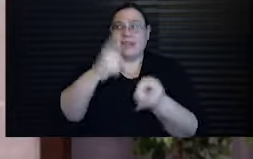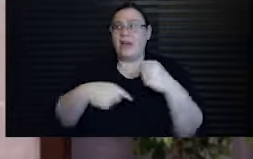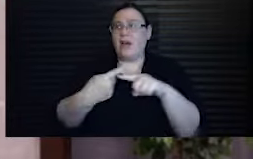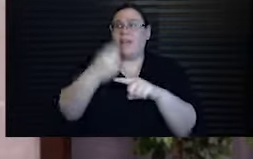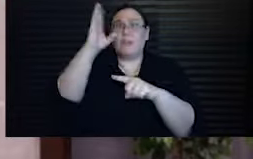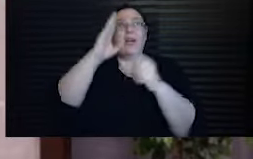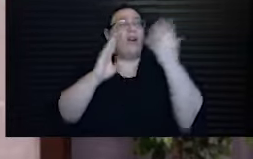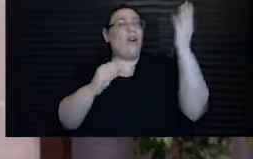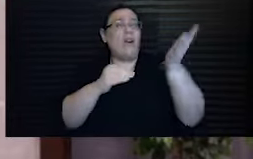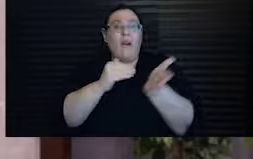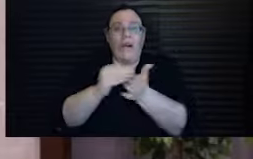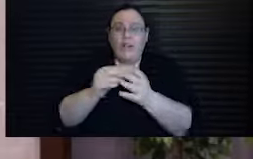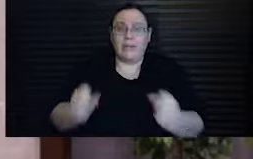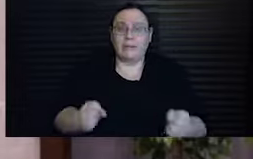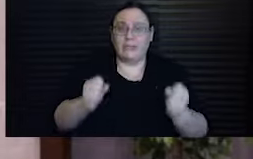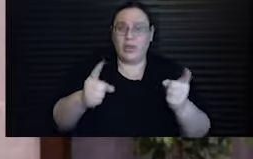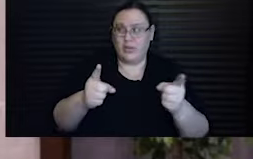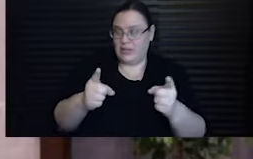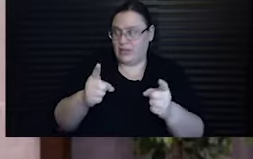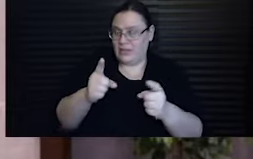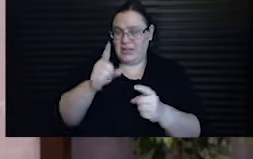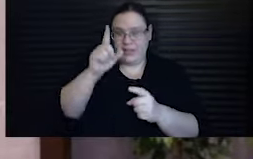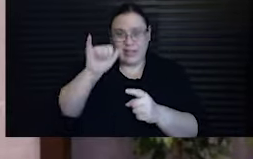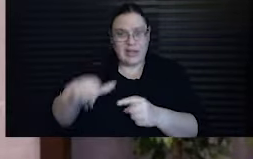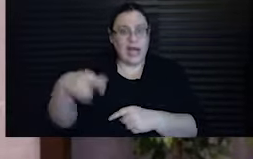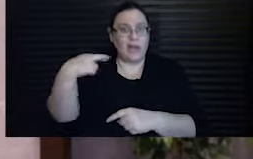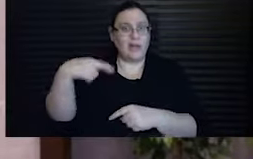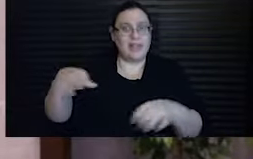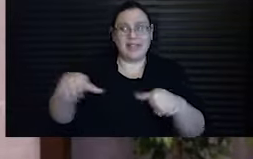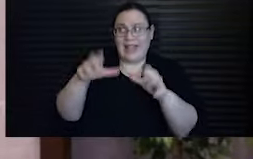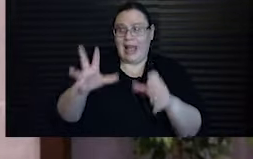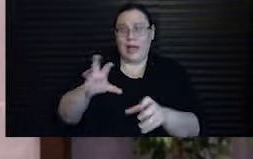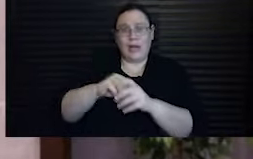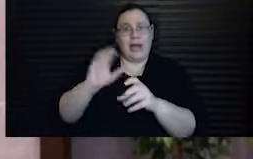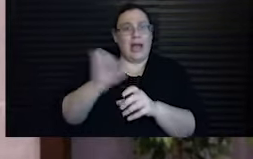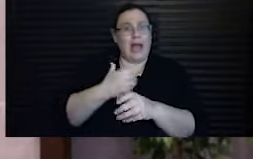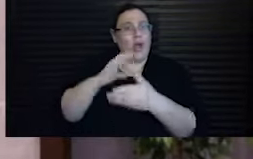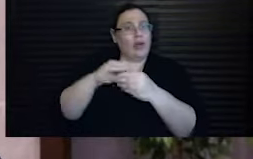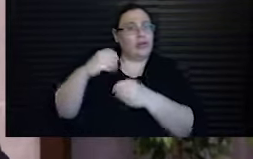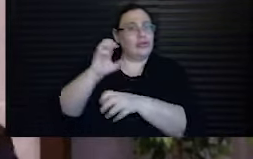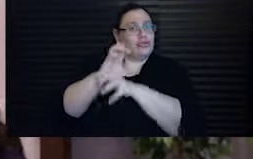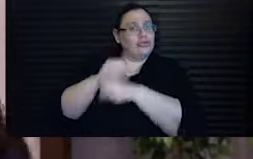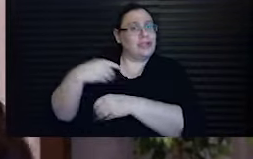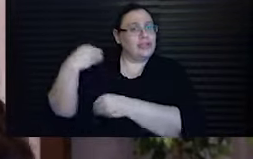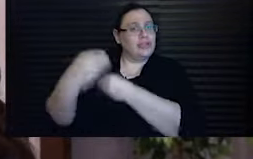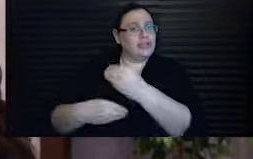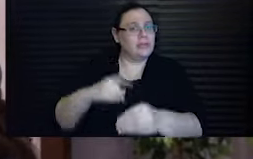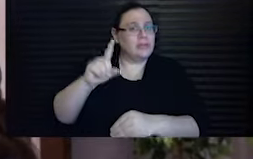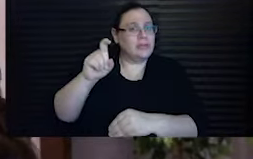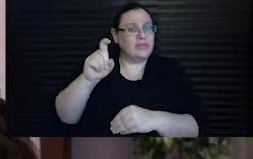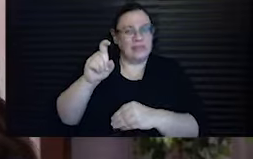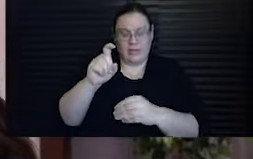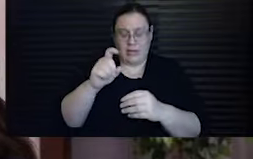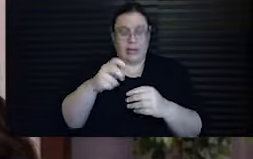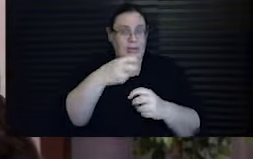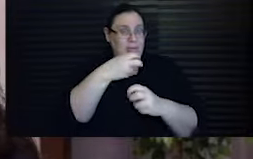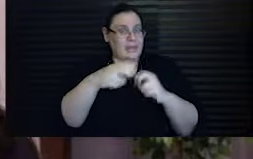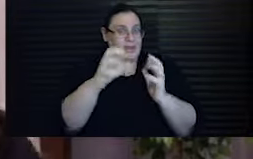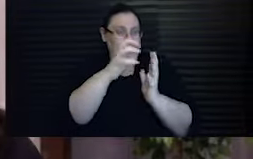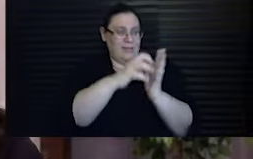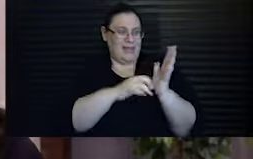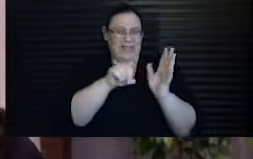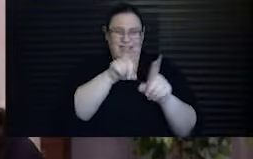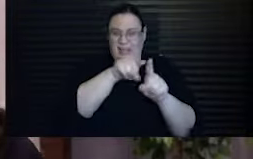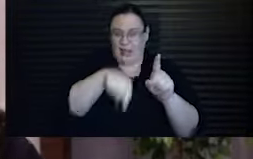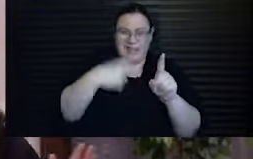God? Is that the mark of a religious actor in our tradition? In the face of a difficult text like this, and there are